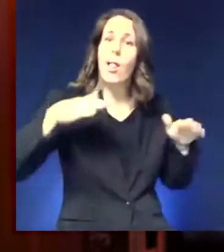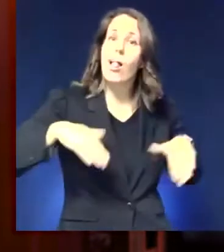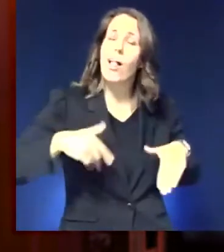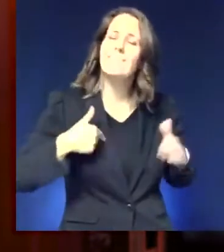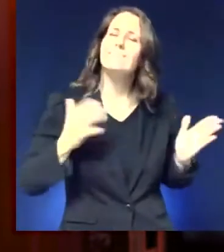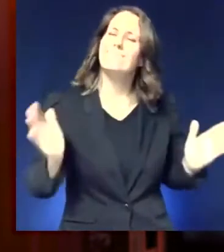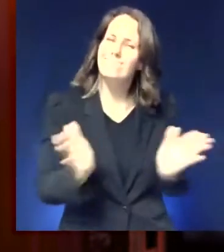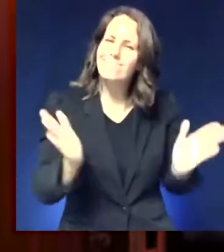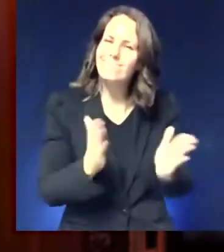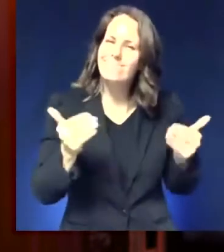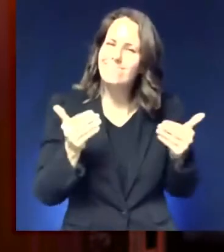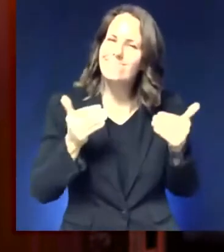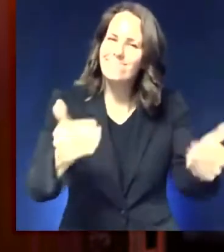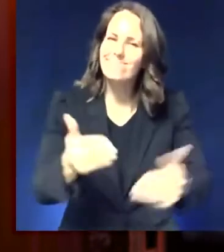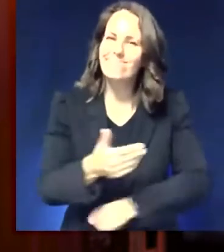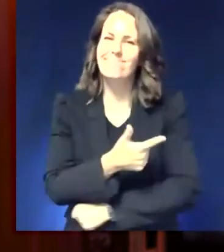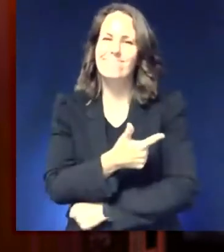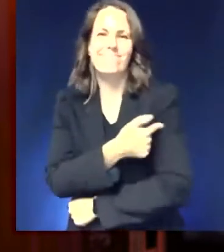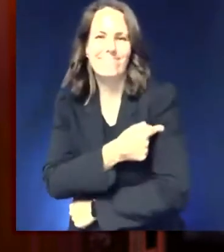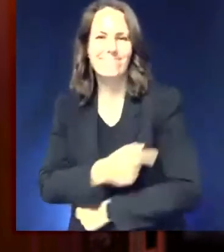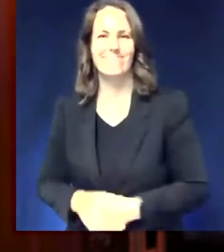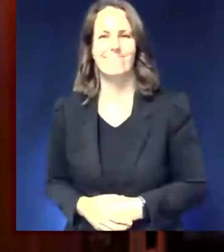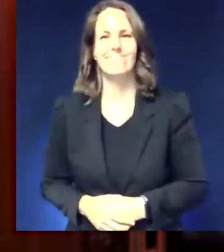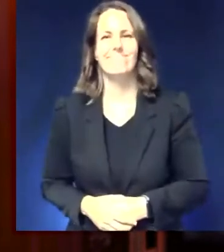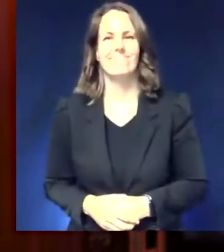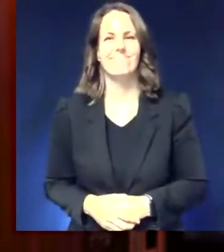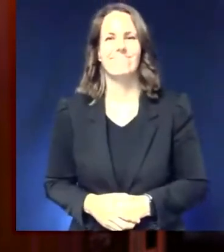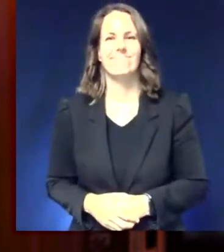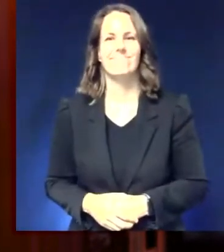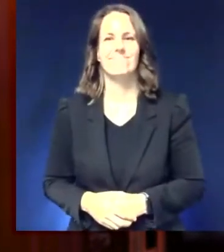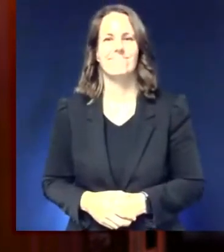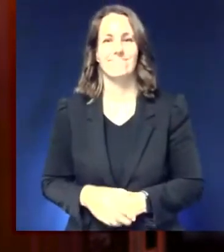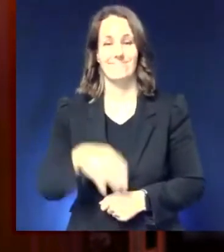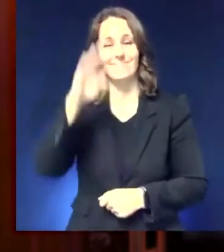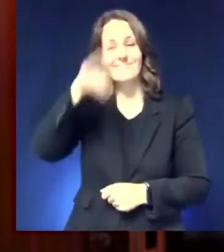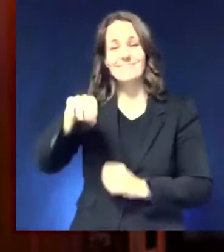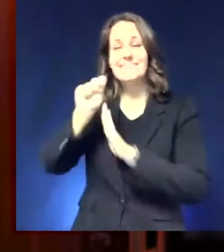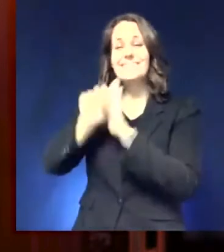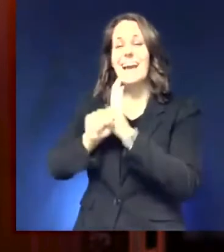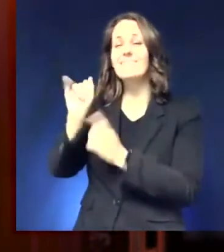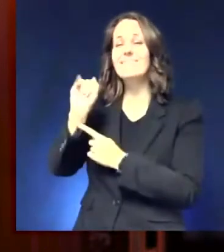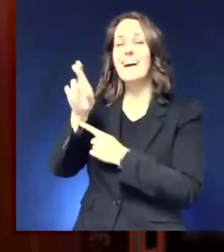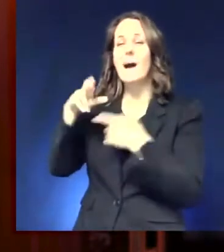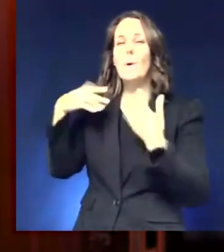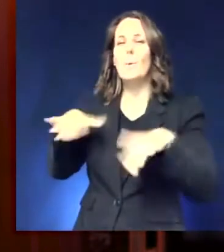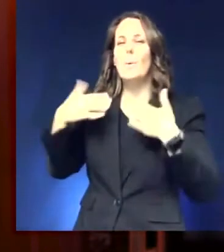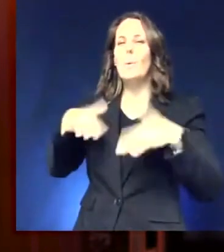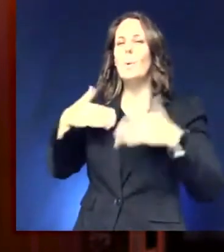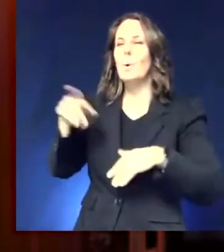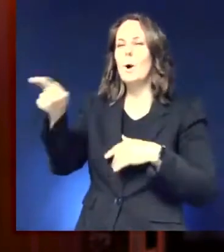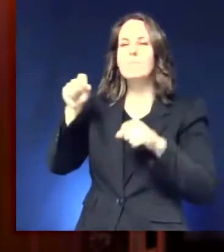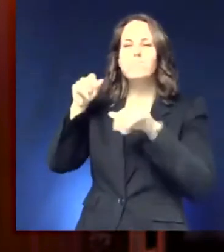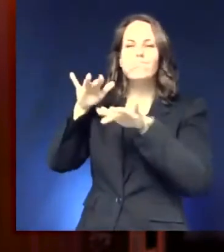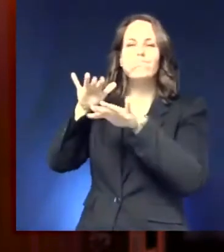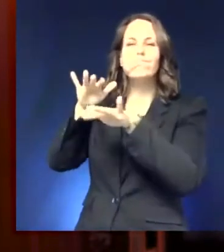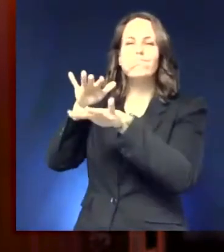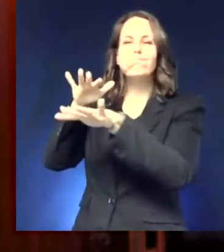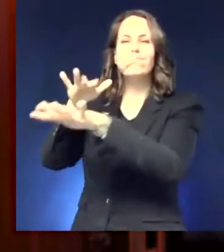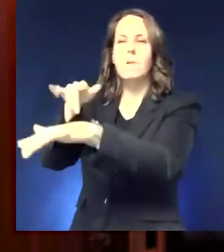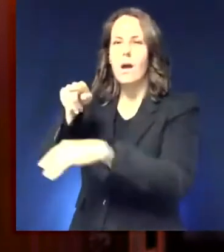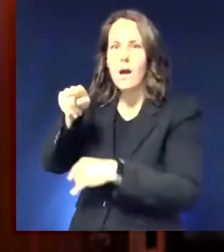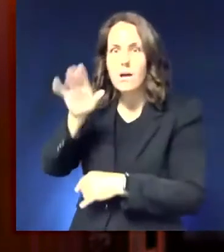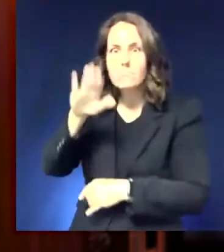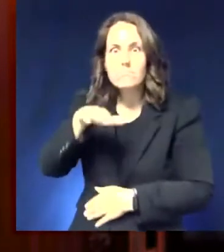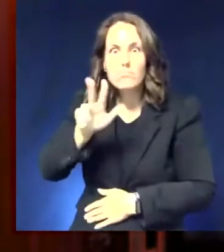free cream puff at the state fair. And folks, it's really that simple. While the state fair ends